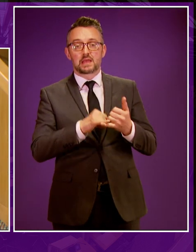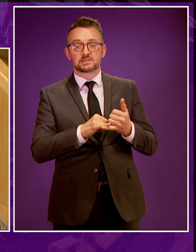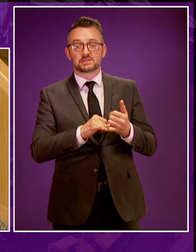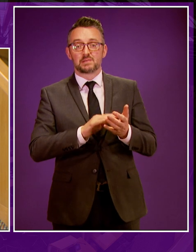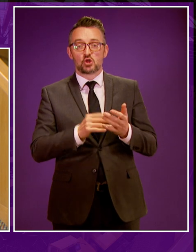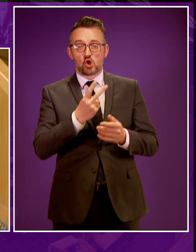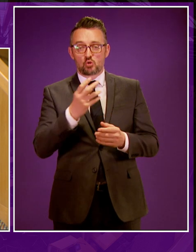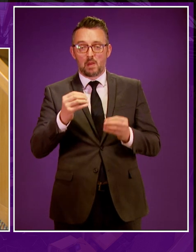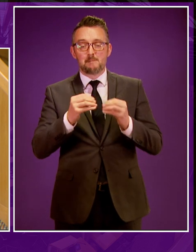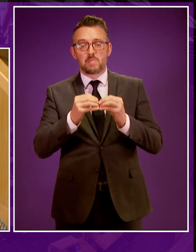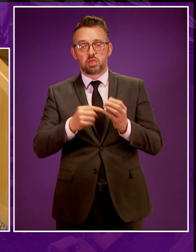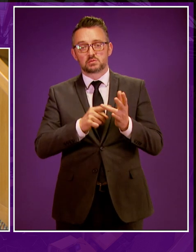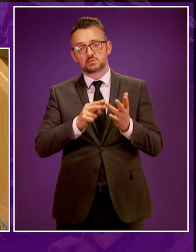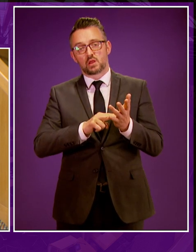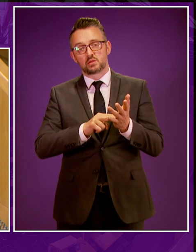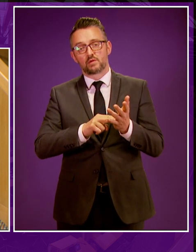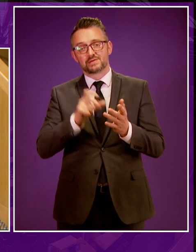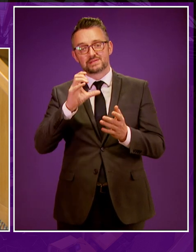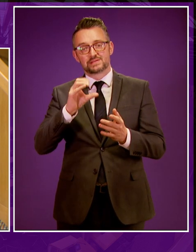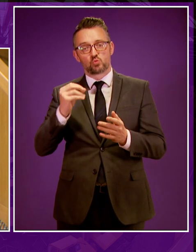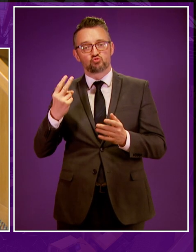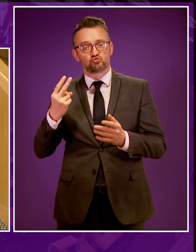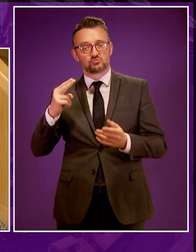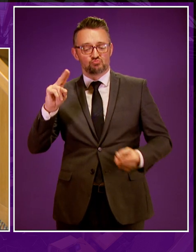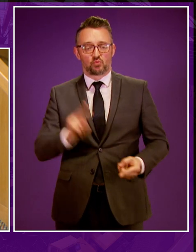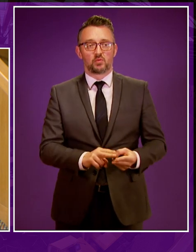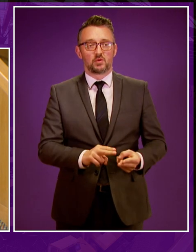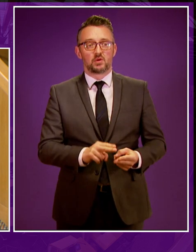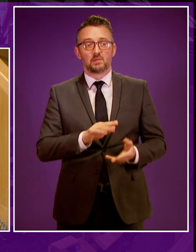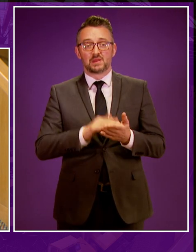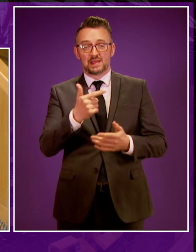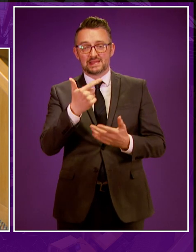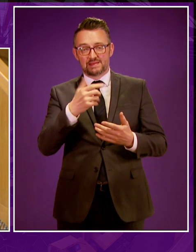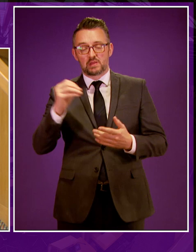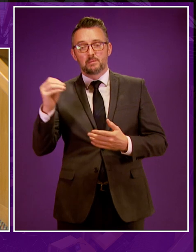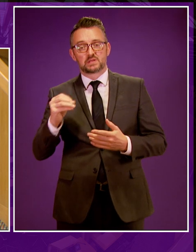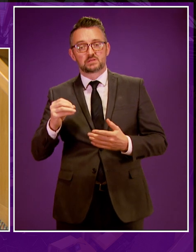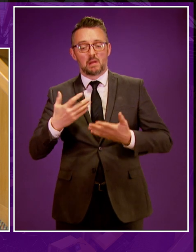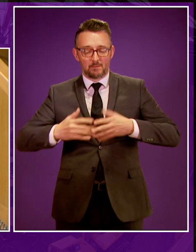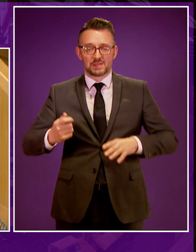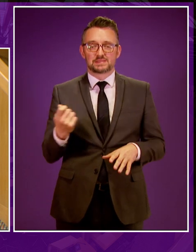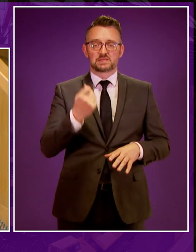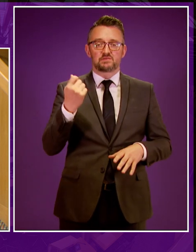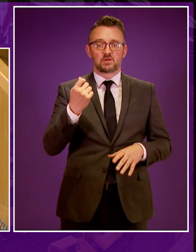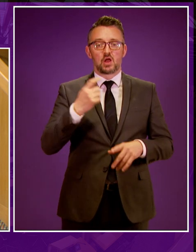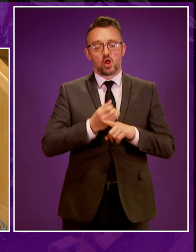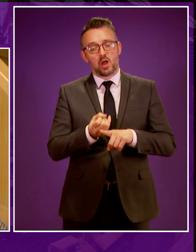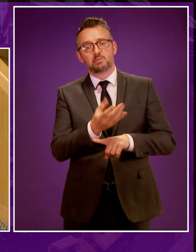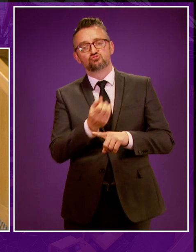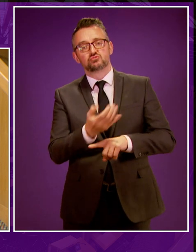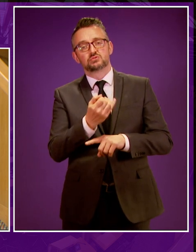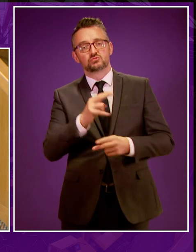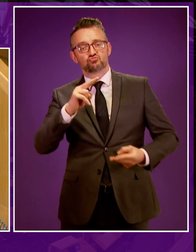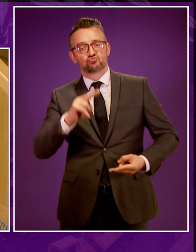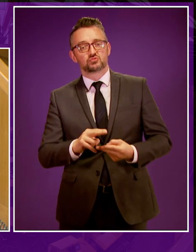than 2 billion tonnes of CO2 in the last decade. This is over 70% more successful than emissions reduced through